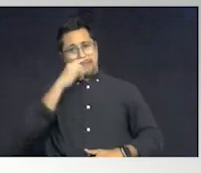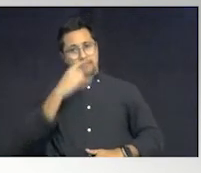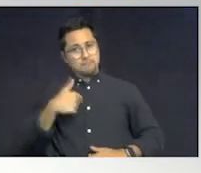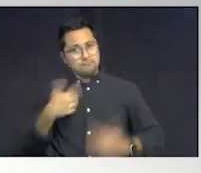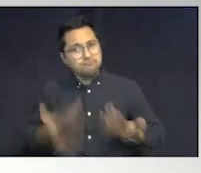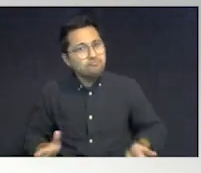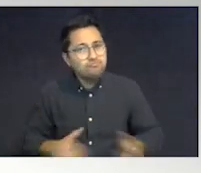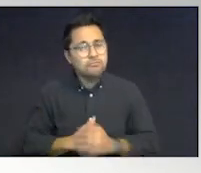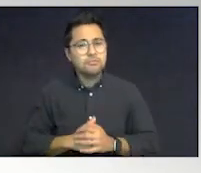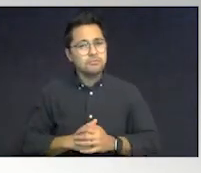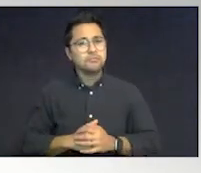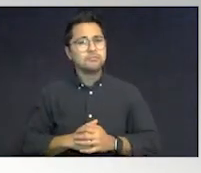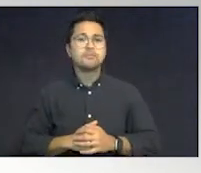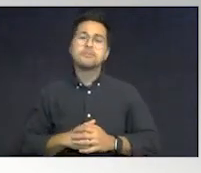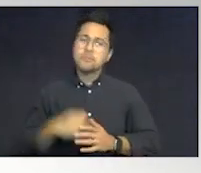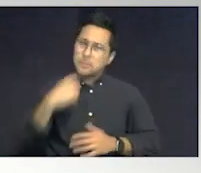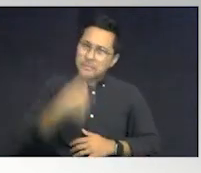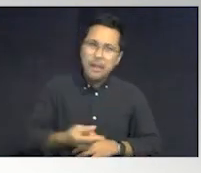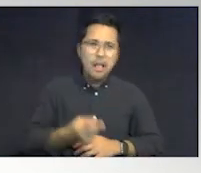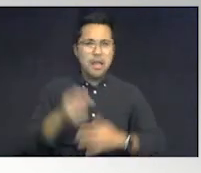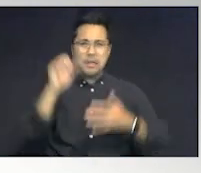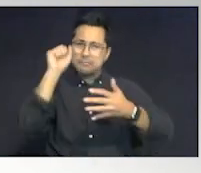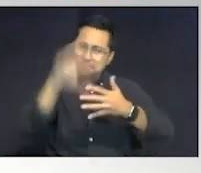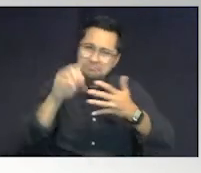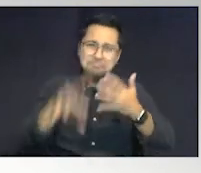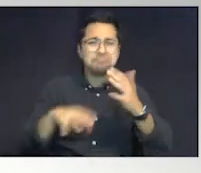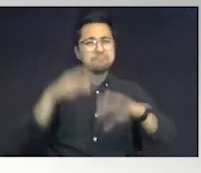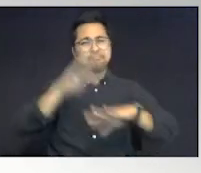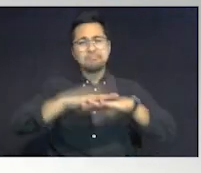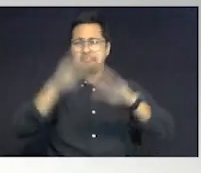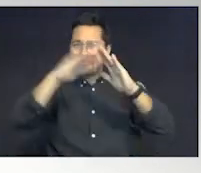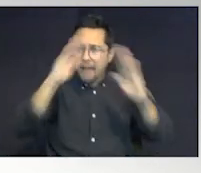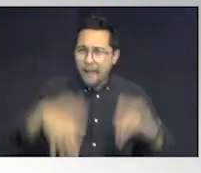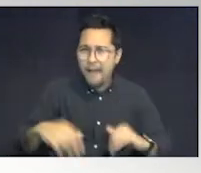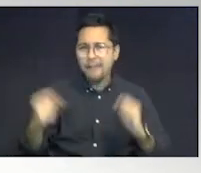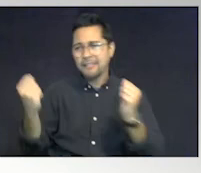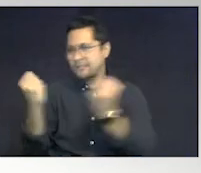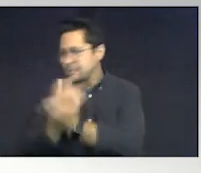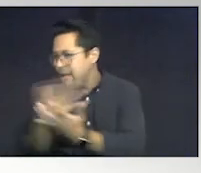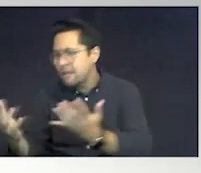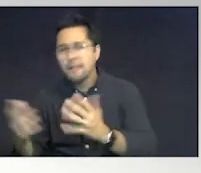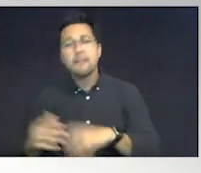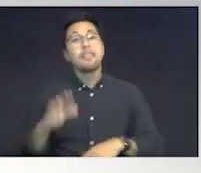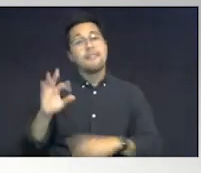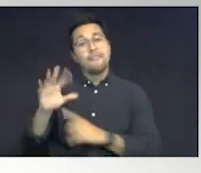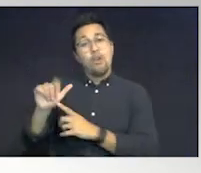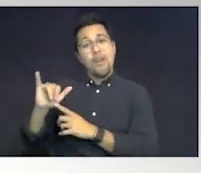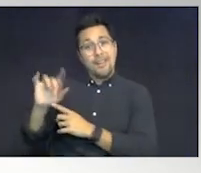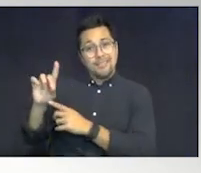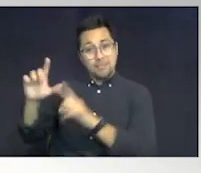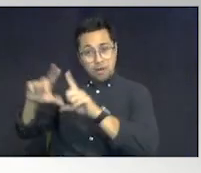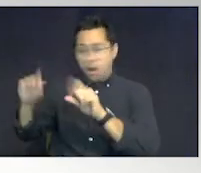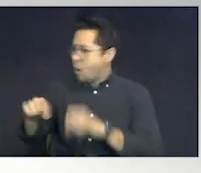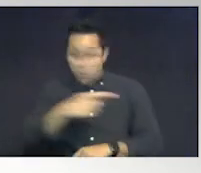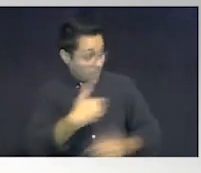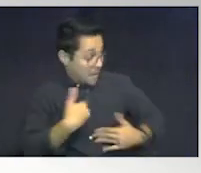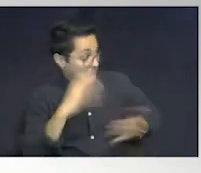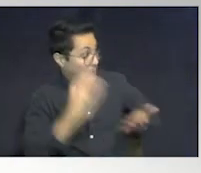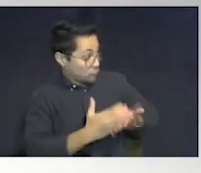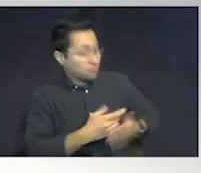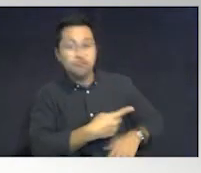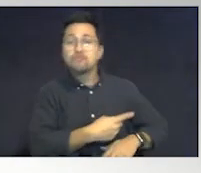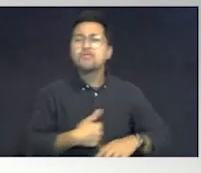So I'm telling you, how does everything, put them on there? The Florida ID card and I apologize. Oh, you have a picture. Yeah.